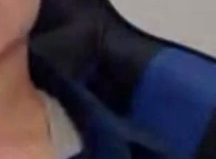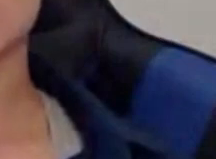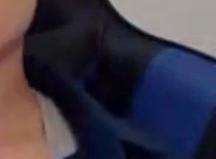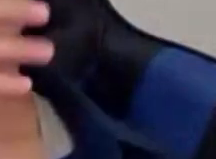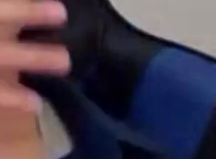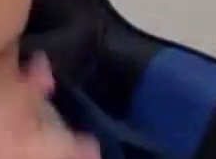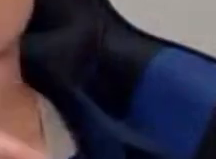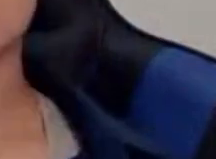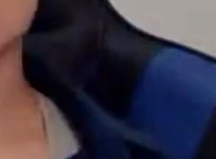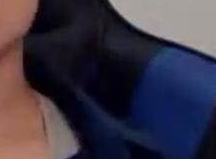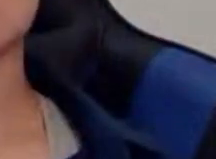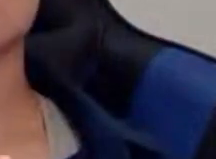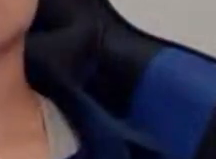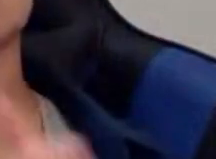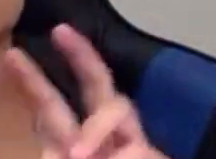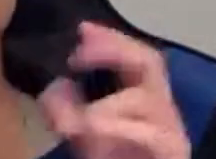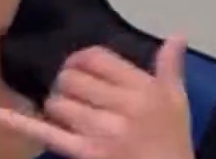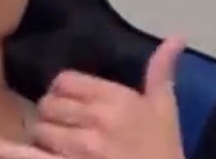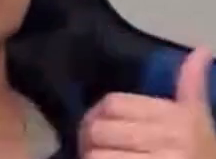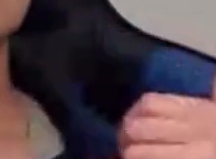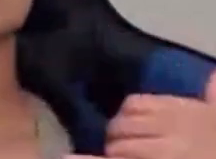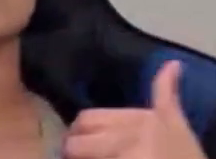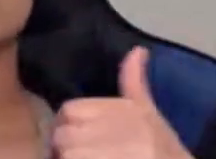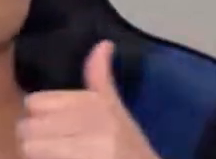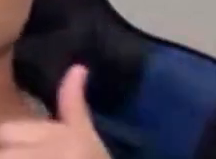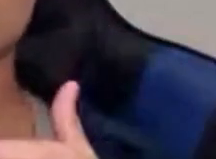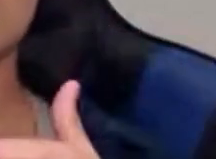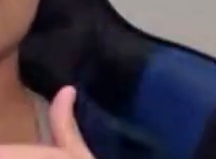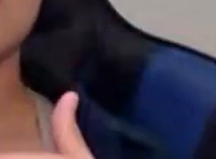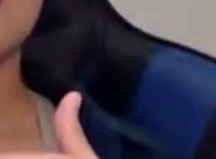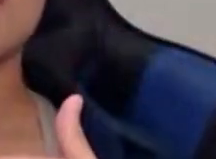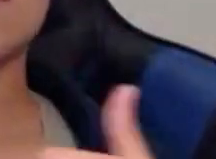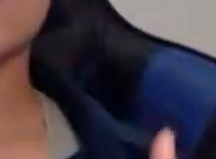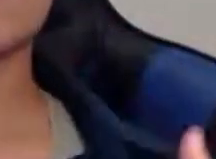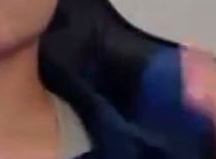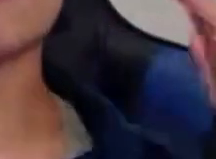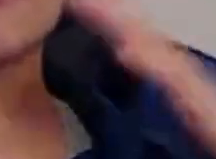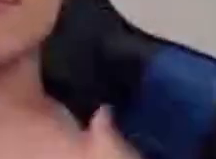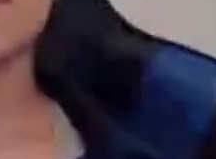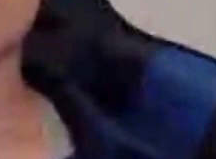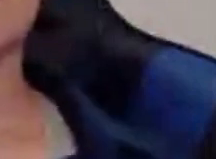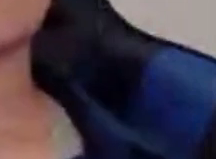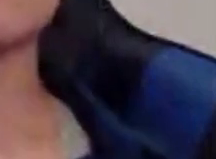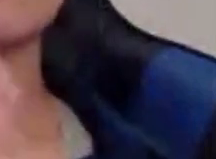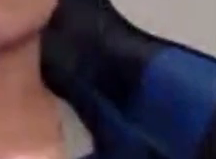different things like that because supposedly the stakes are not as high for patriarchy.